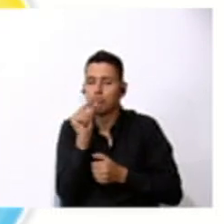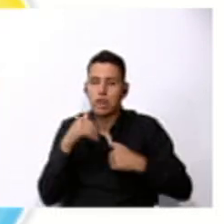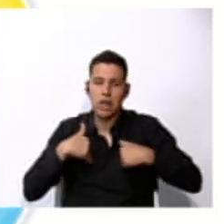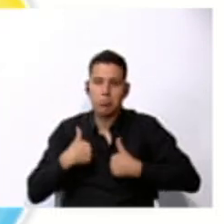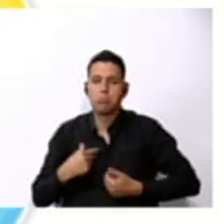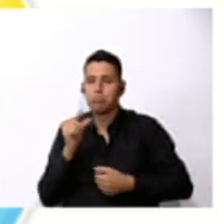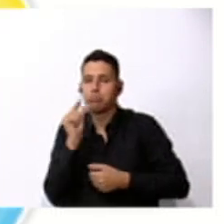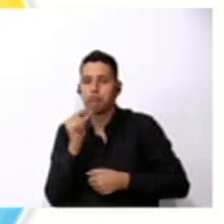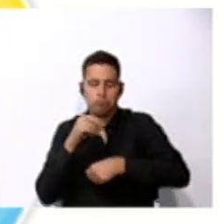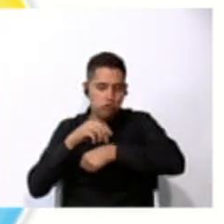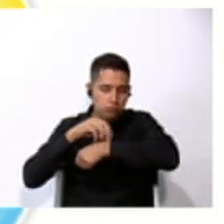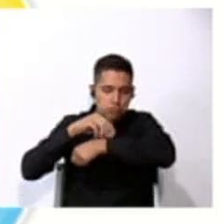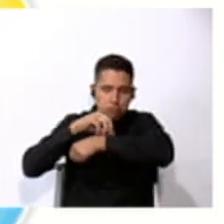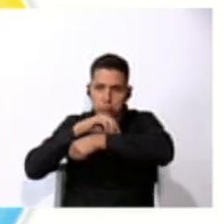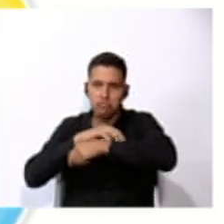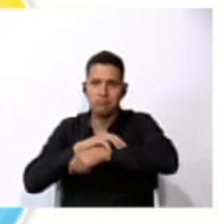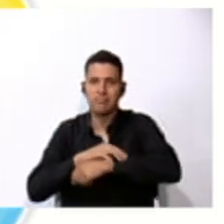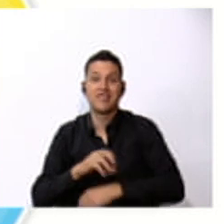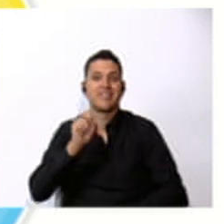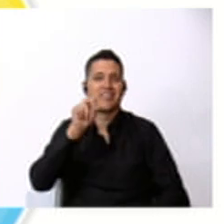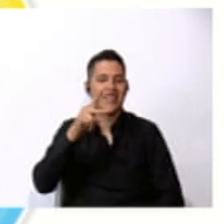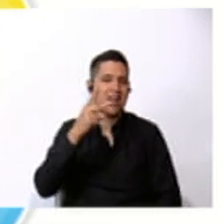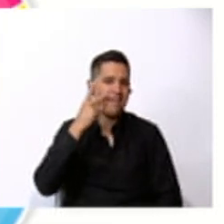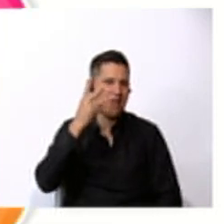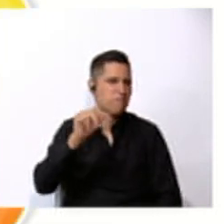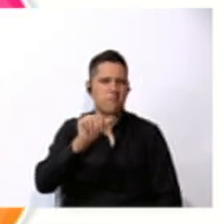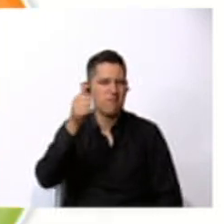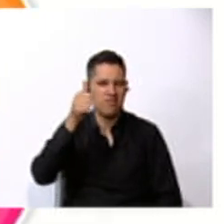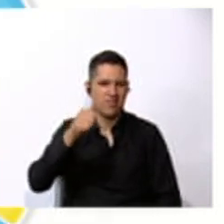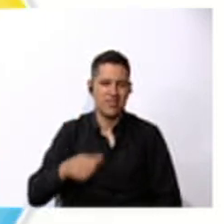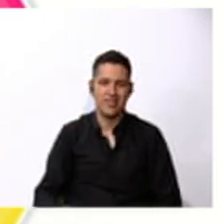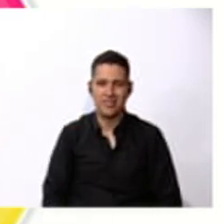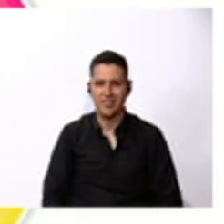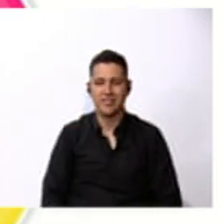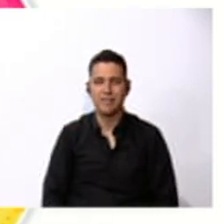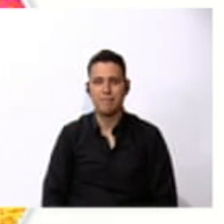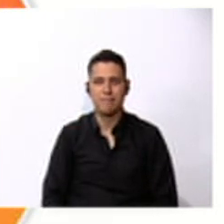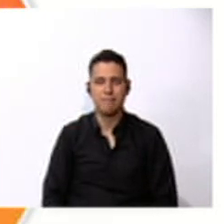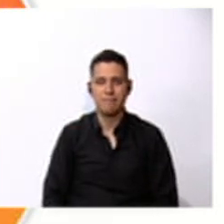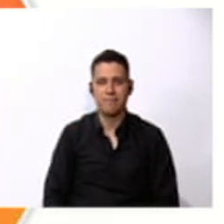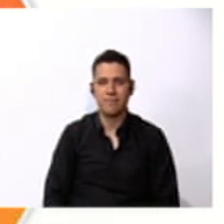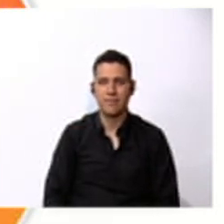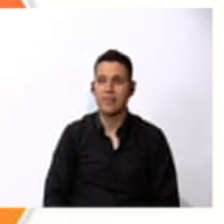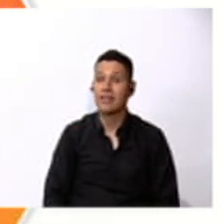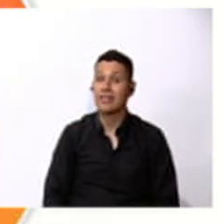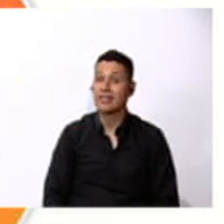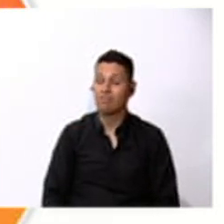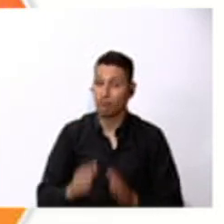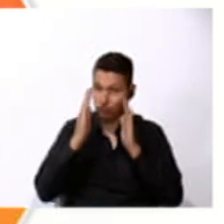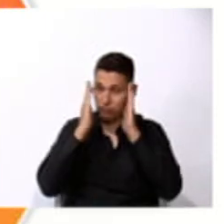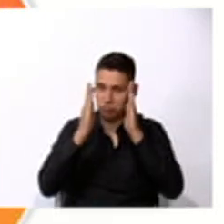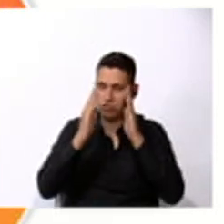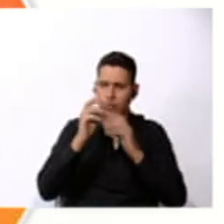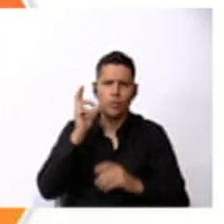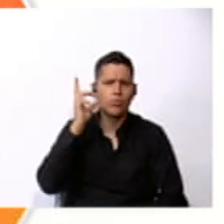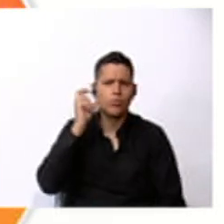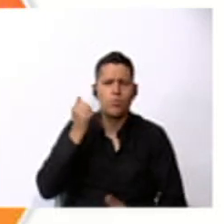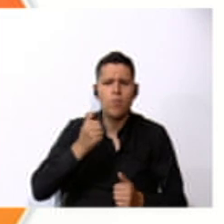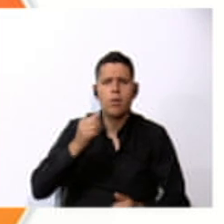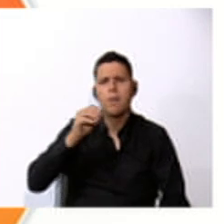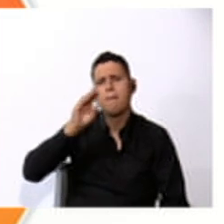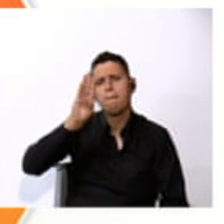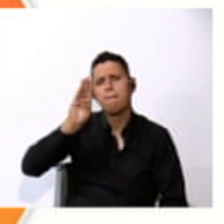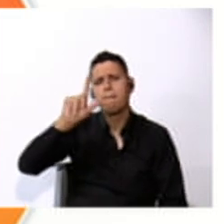good. Now let's see the other one. Pay attention. What sound? Bluh.